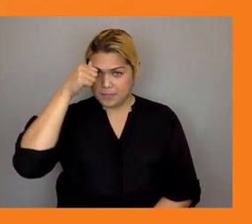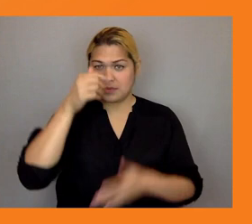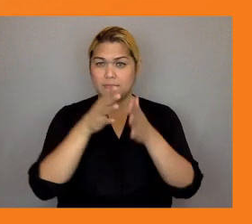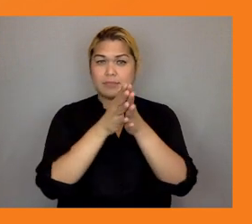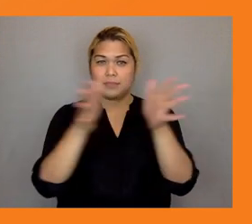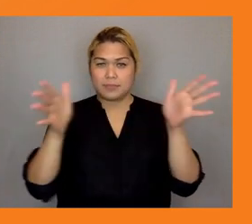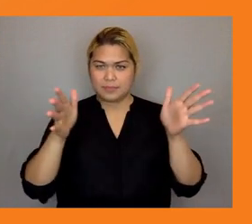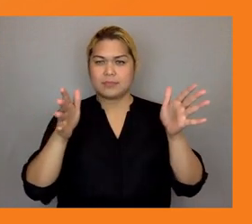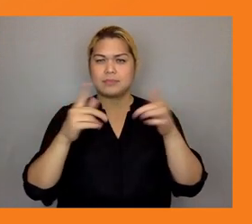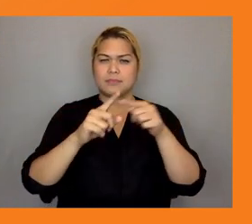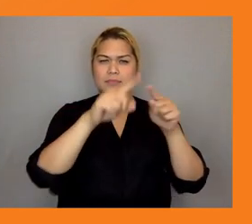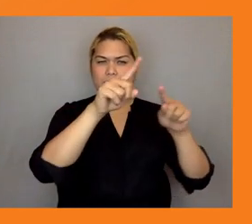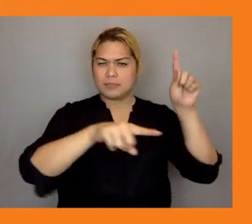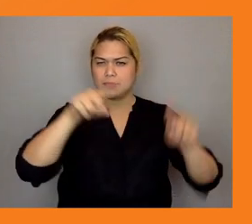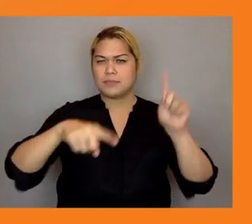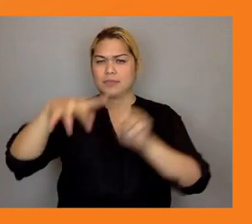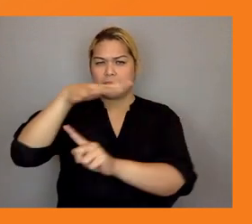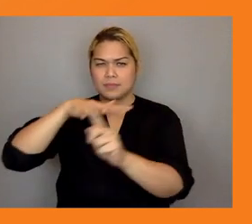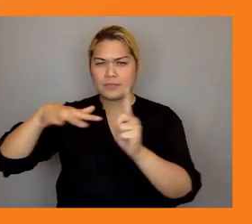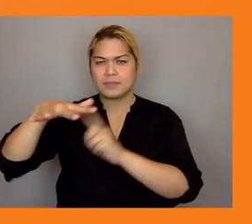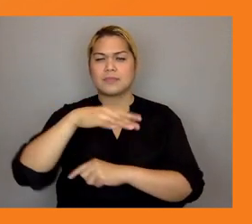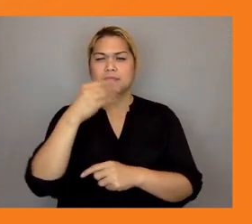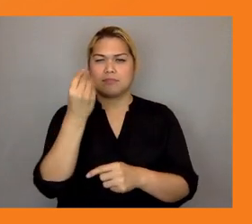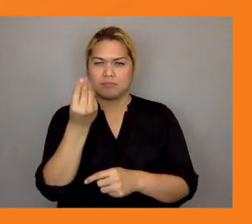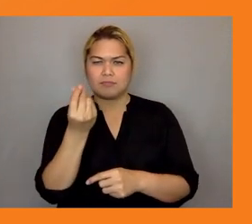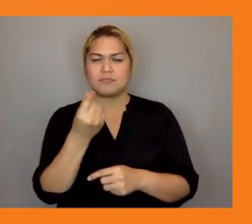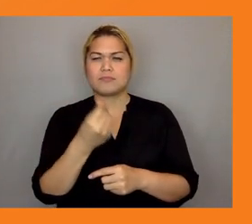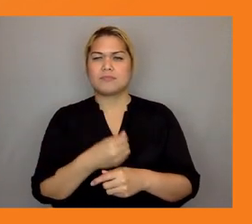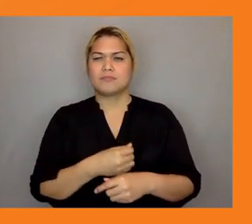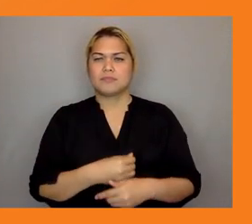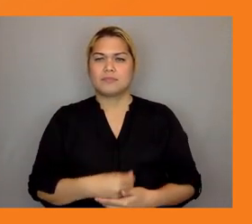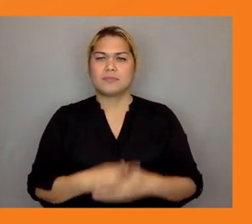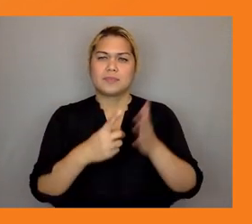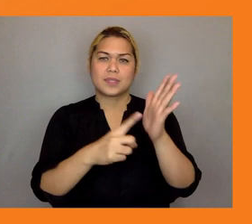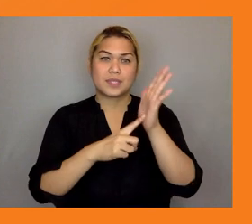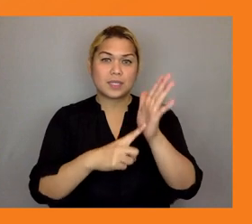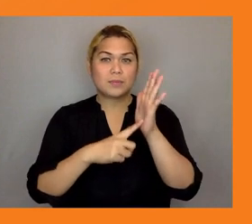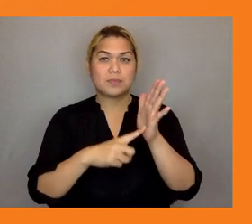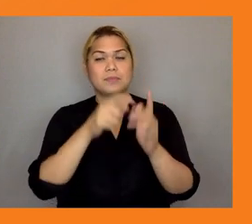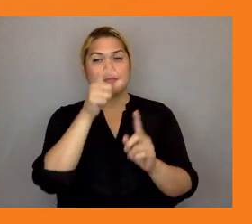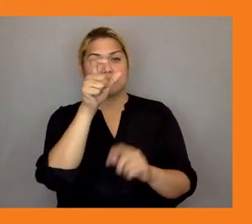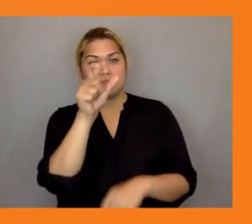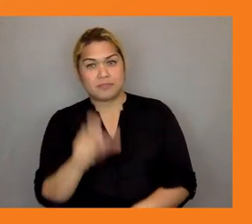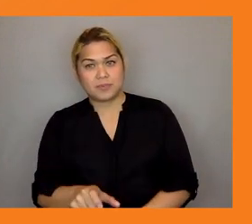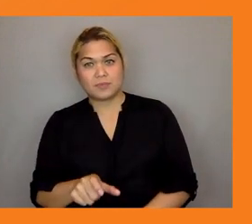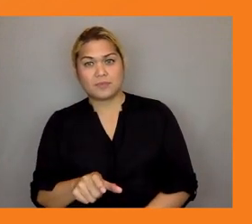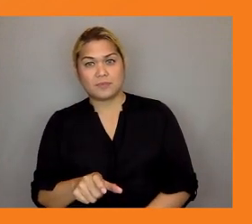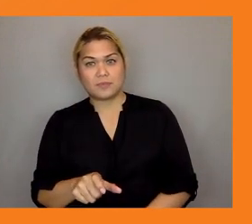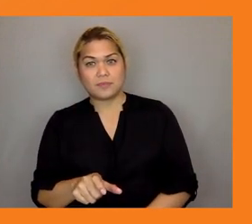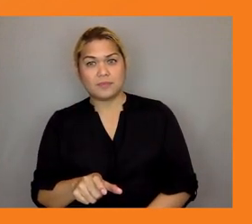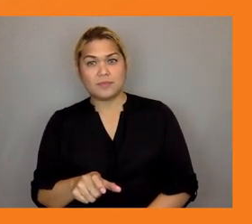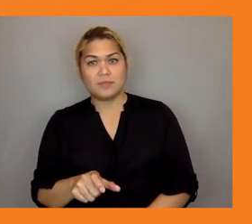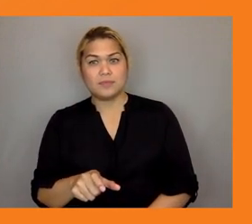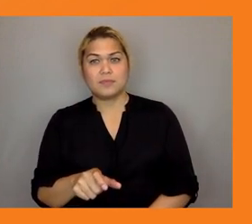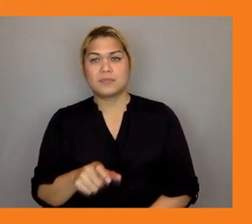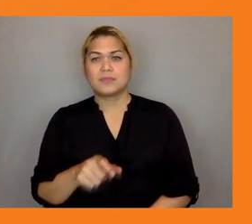including you know direct impacts indirect impacts but also induced impacts that we may see in the wider economy